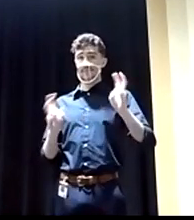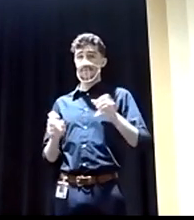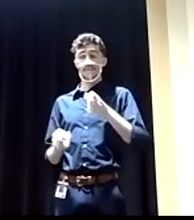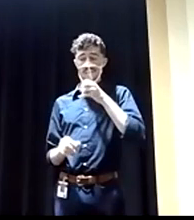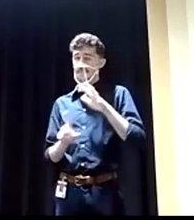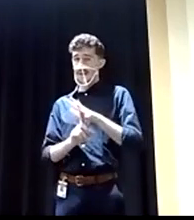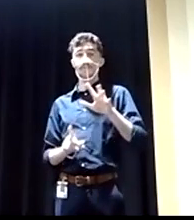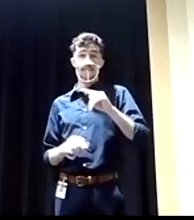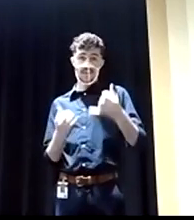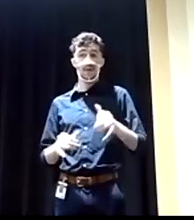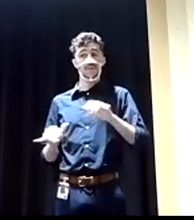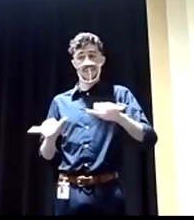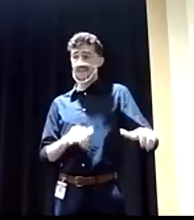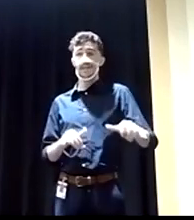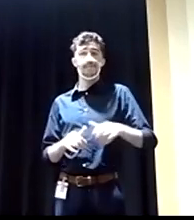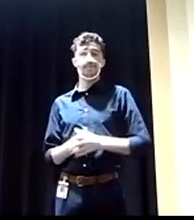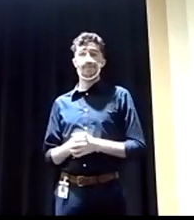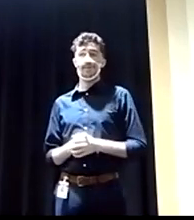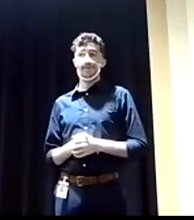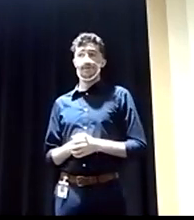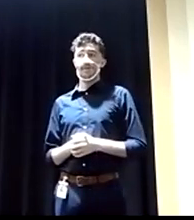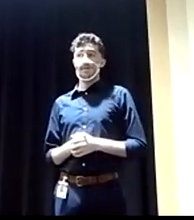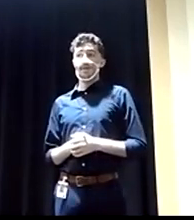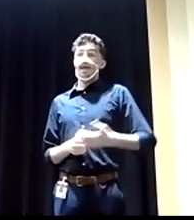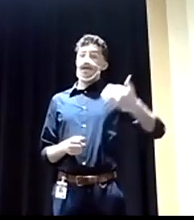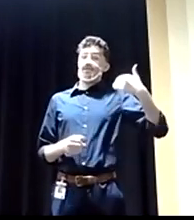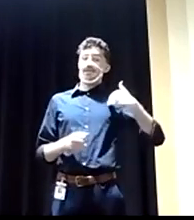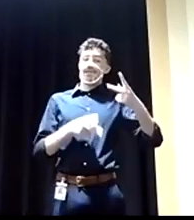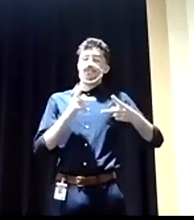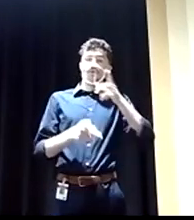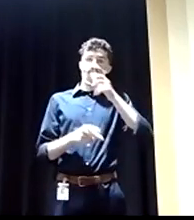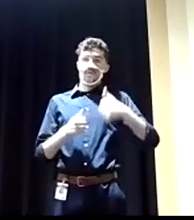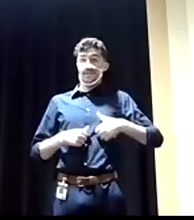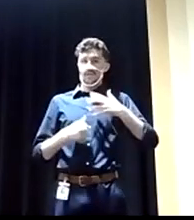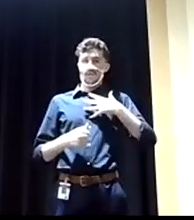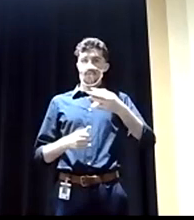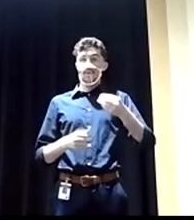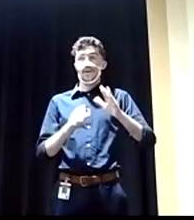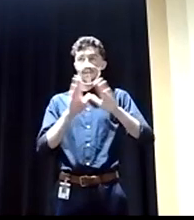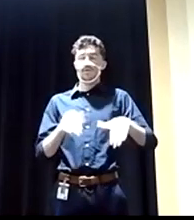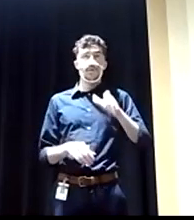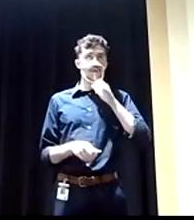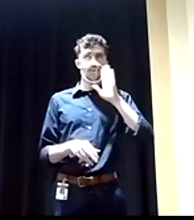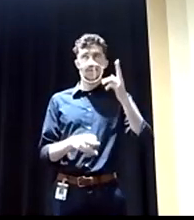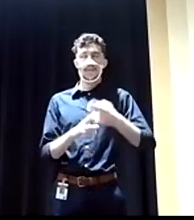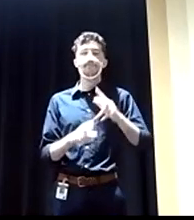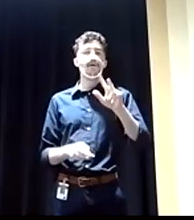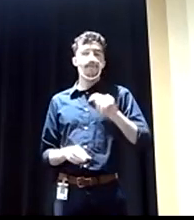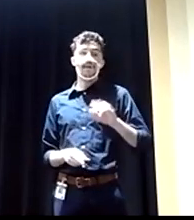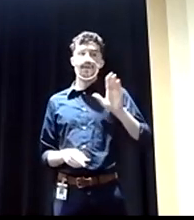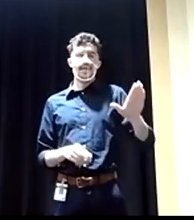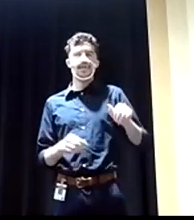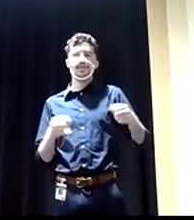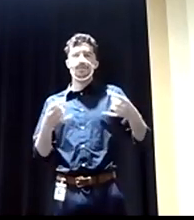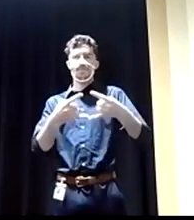And the last occupant of the White House won't name him. There's things that I just could never have supported like his border wall